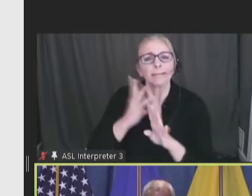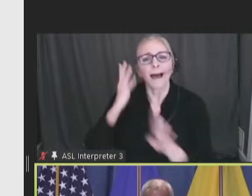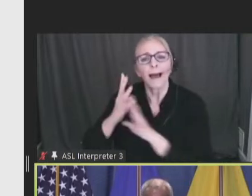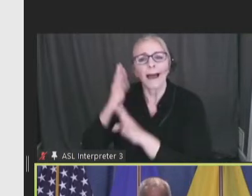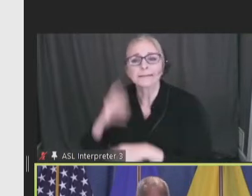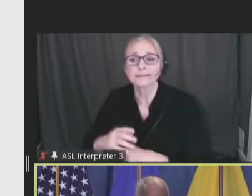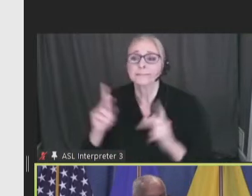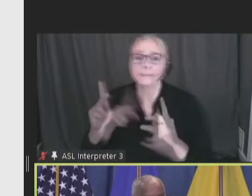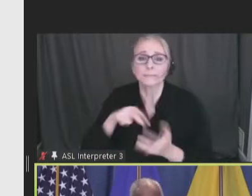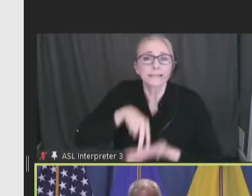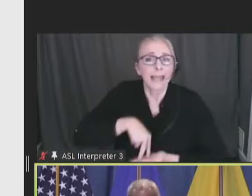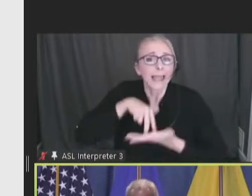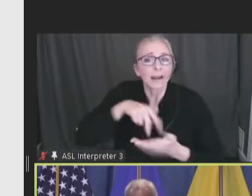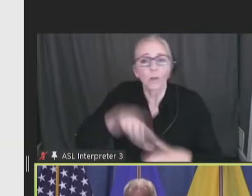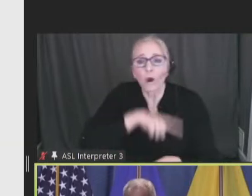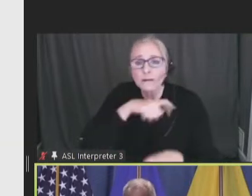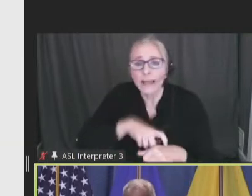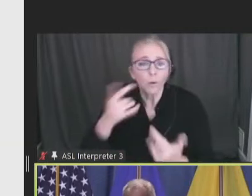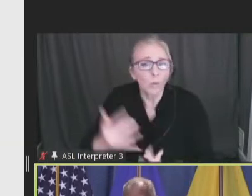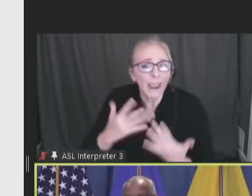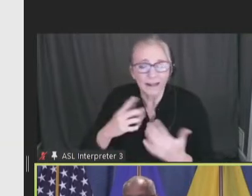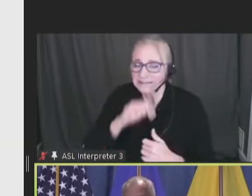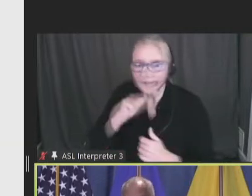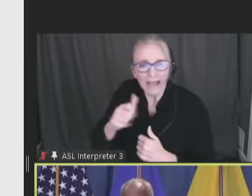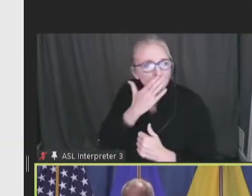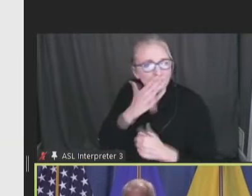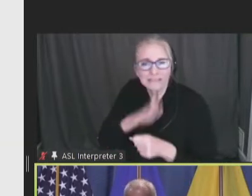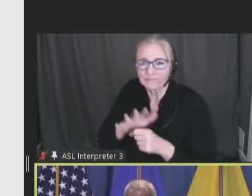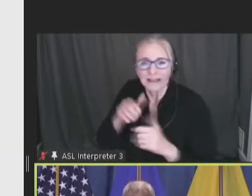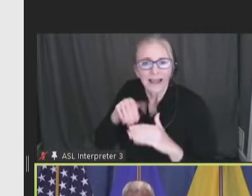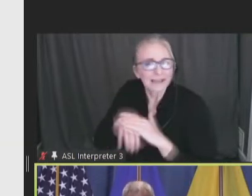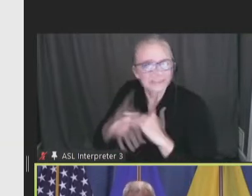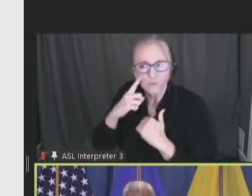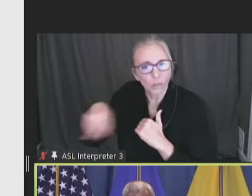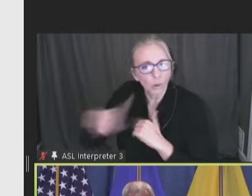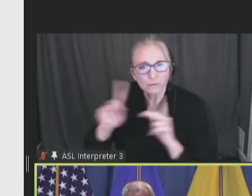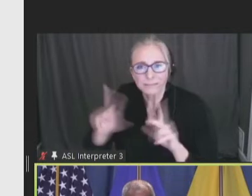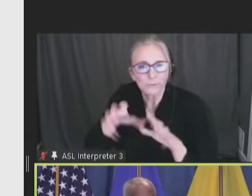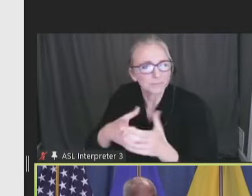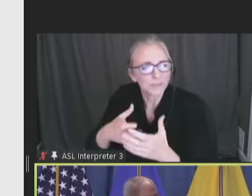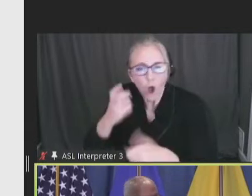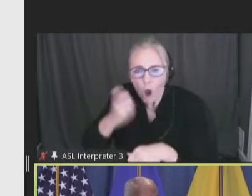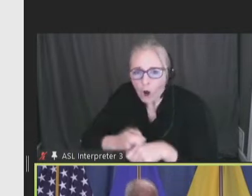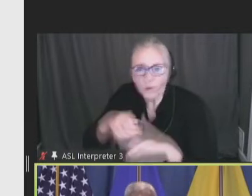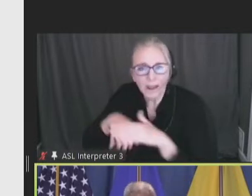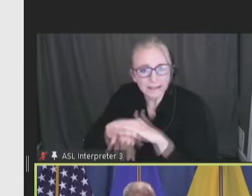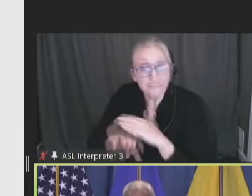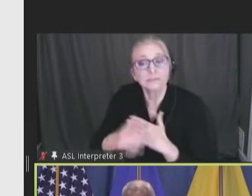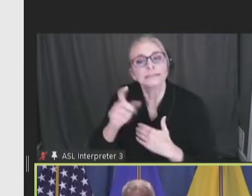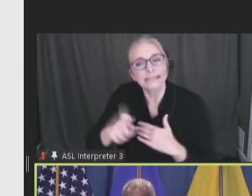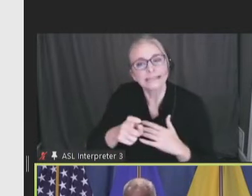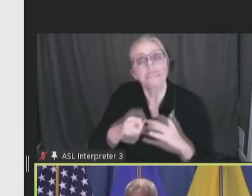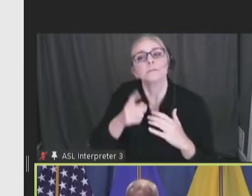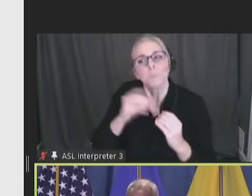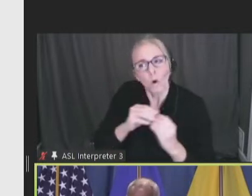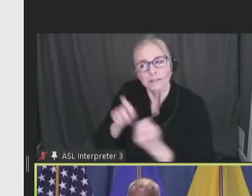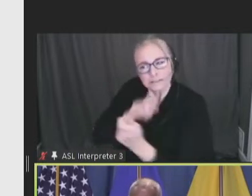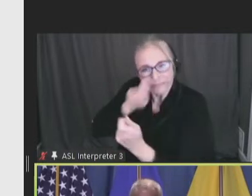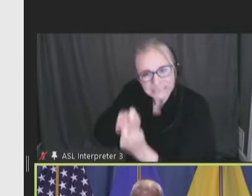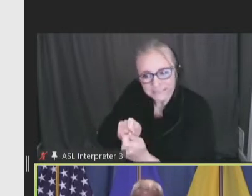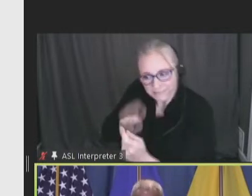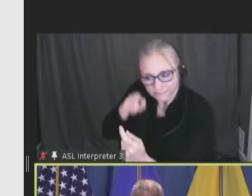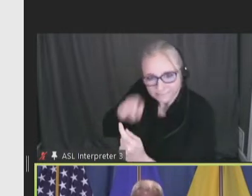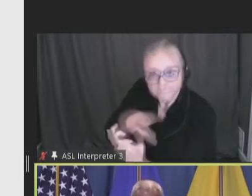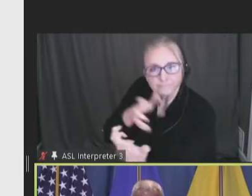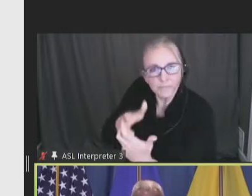and wait times didn't provide adequate access for our populations. We needed individualized and person